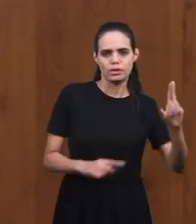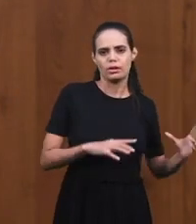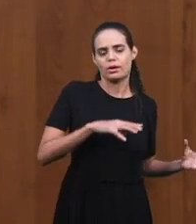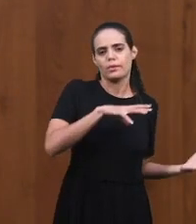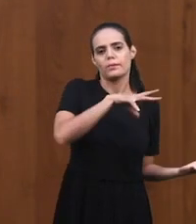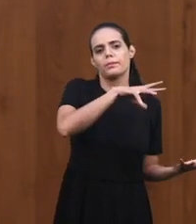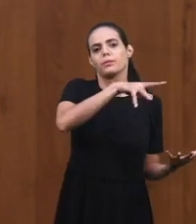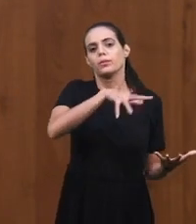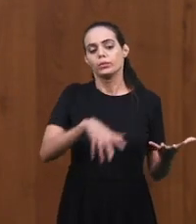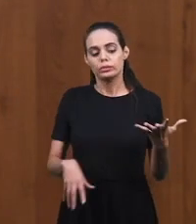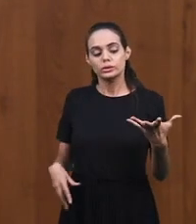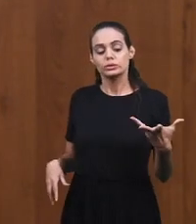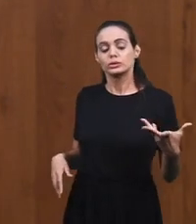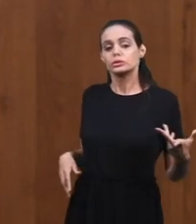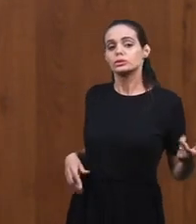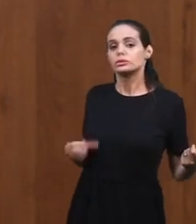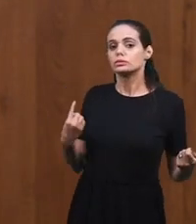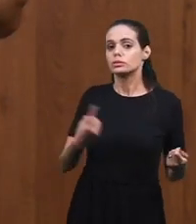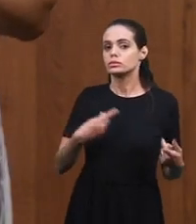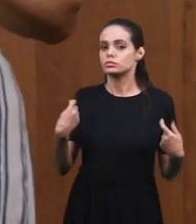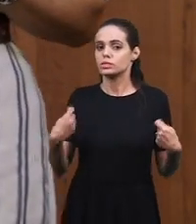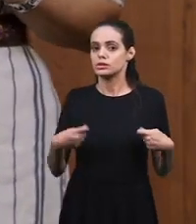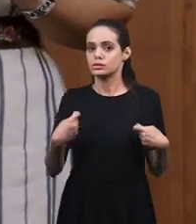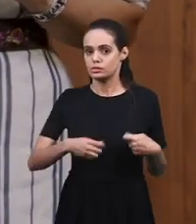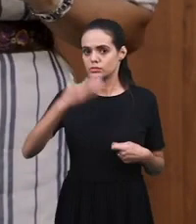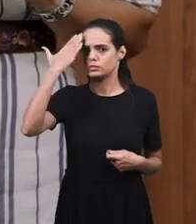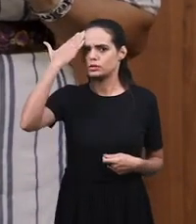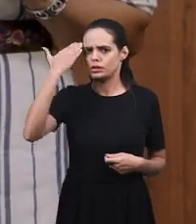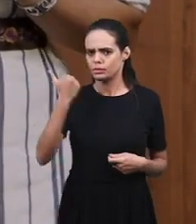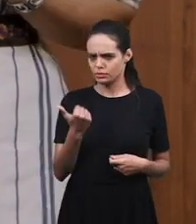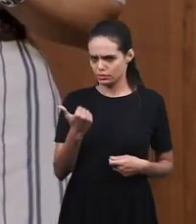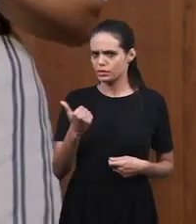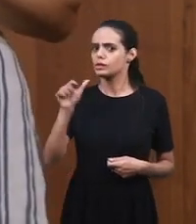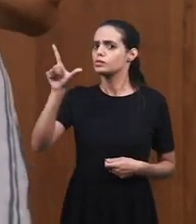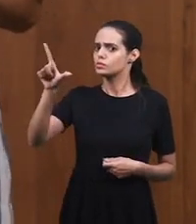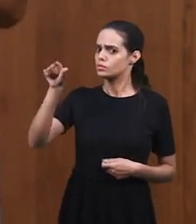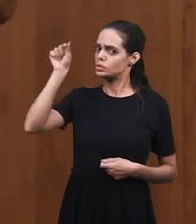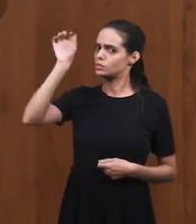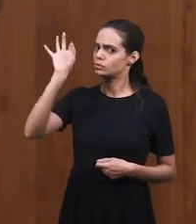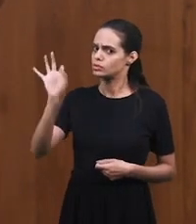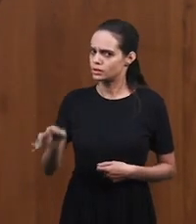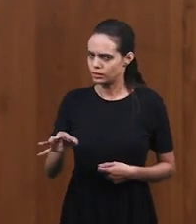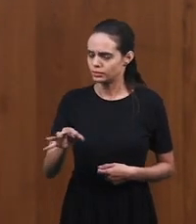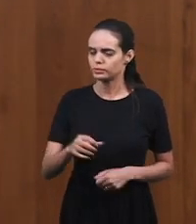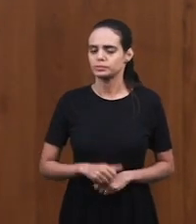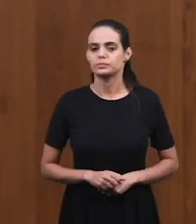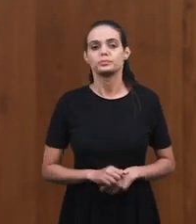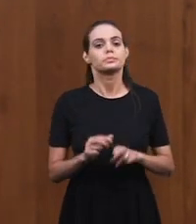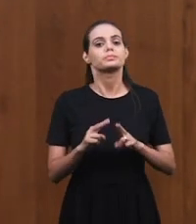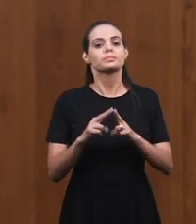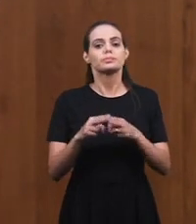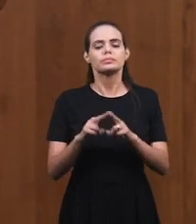Lord. They're But we need to learn how to choose. So Noah sends out the dove.